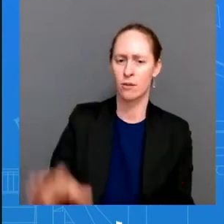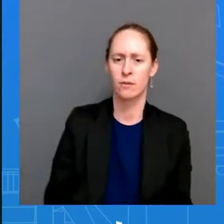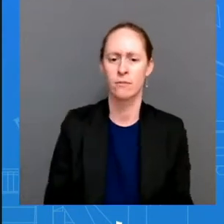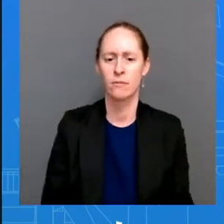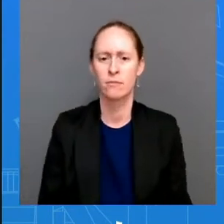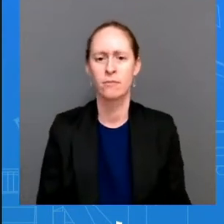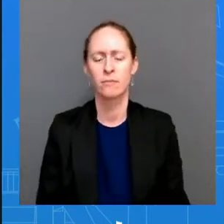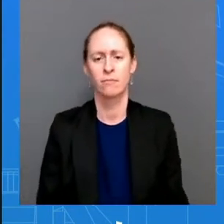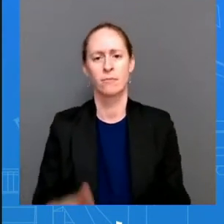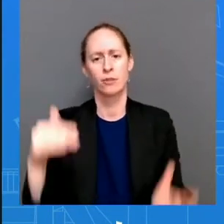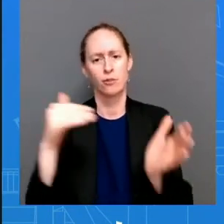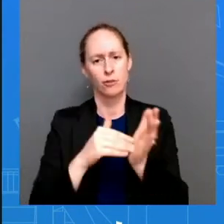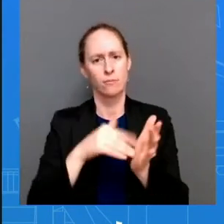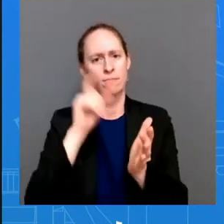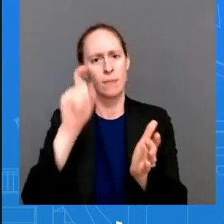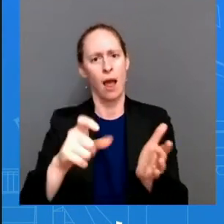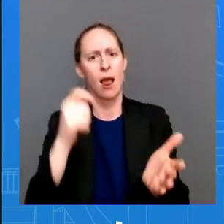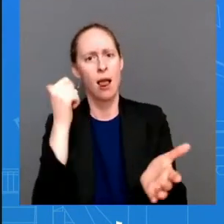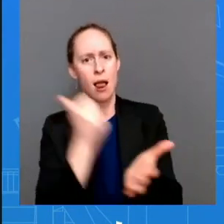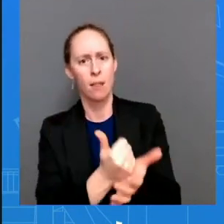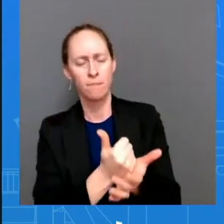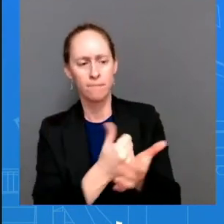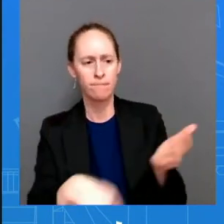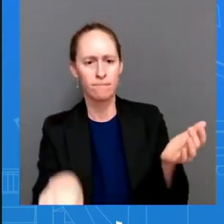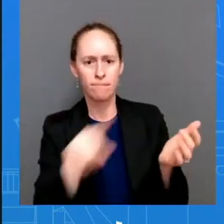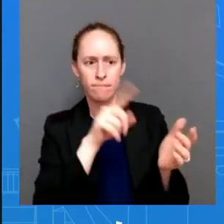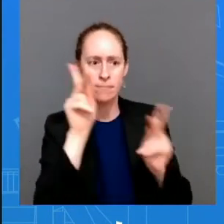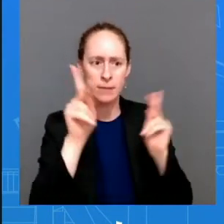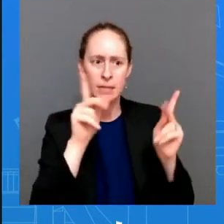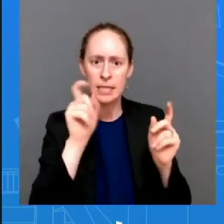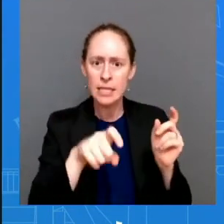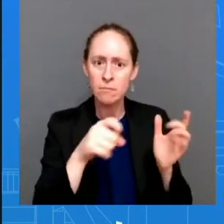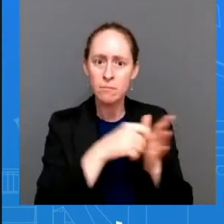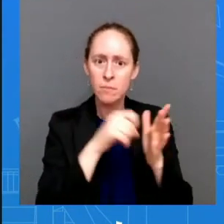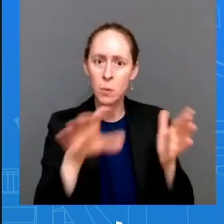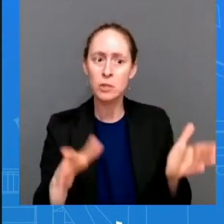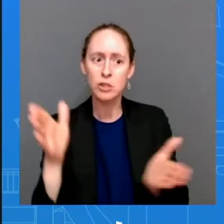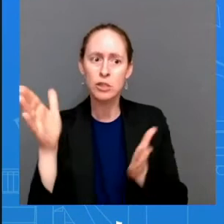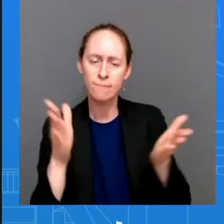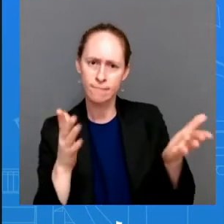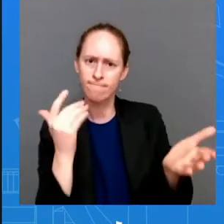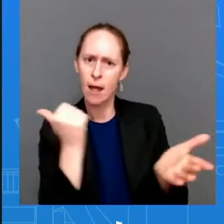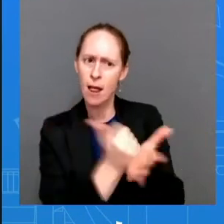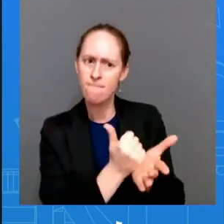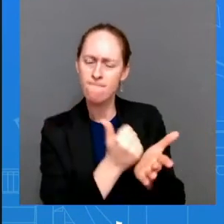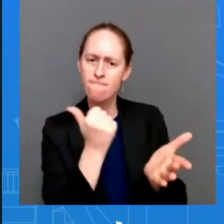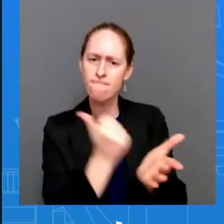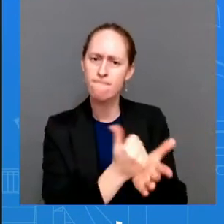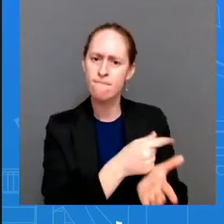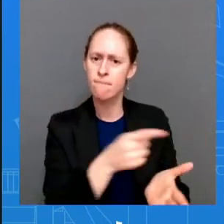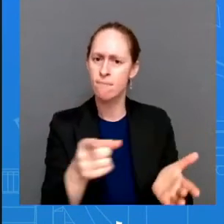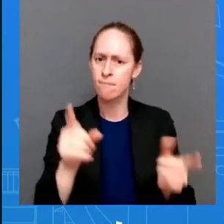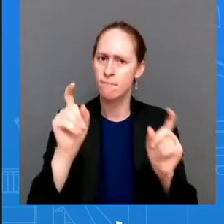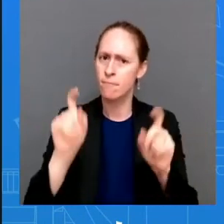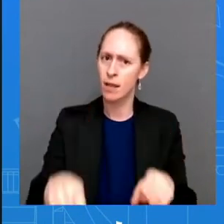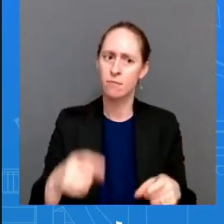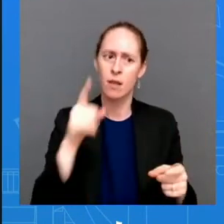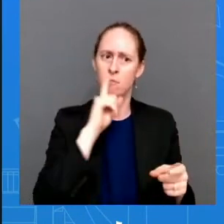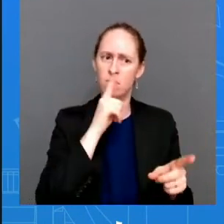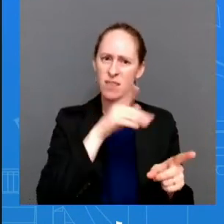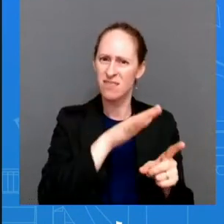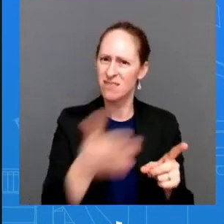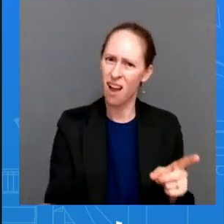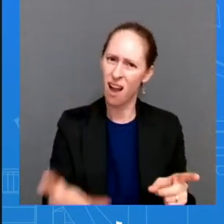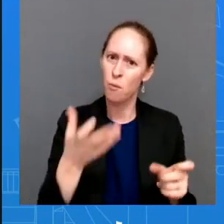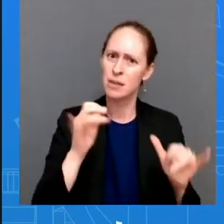including abortion services to stabilize uh facing health and and life-threatening conditions i as i just stated uh under the